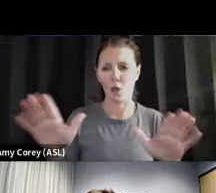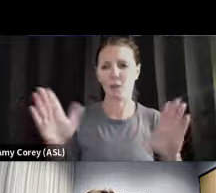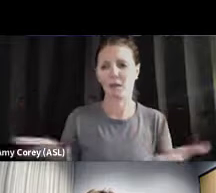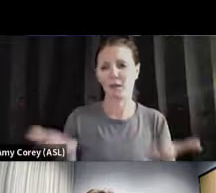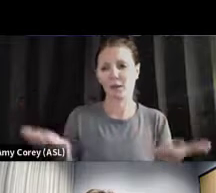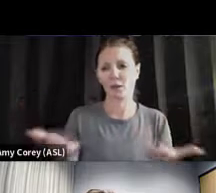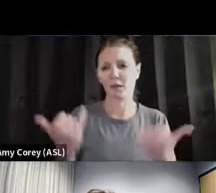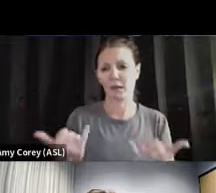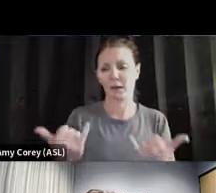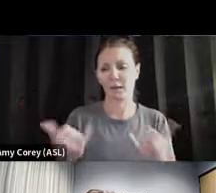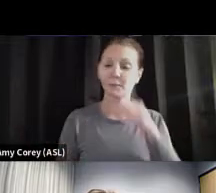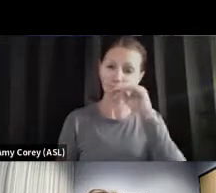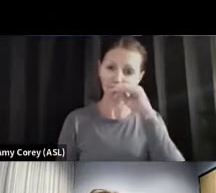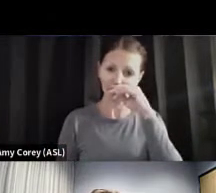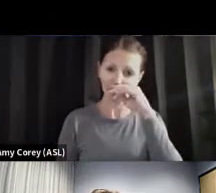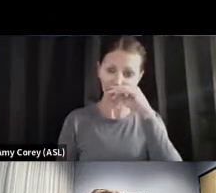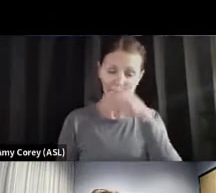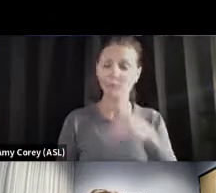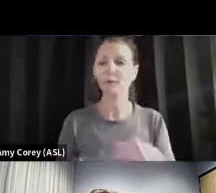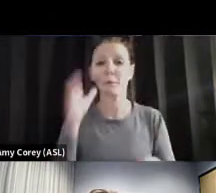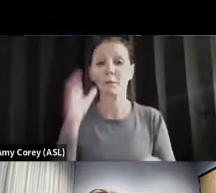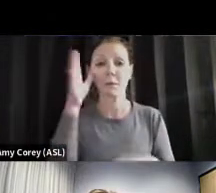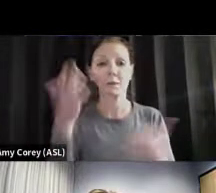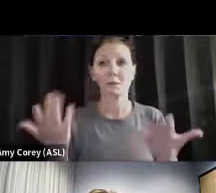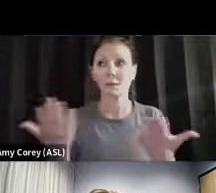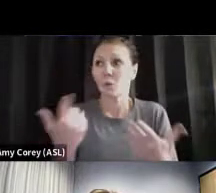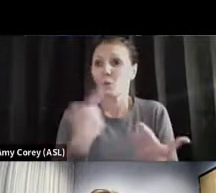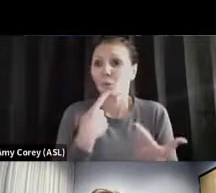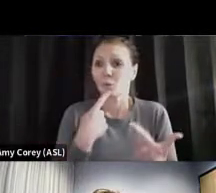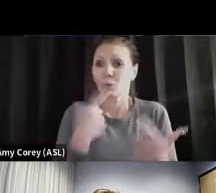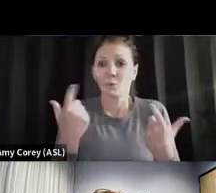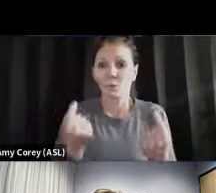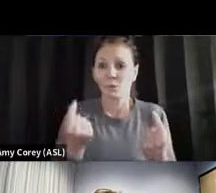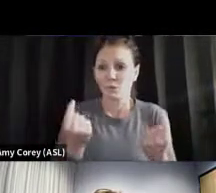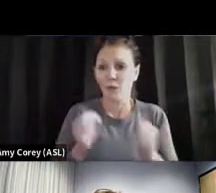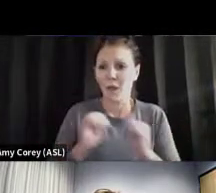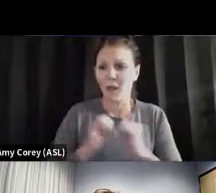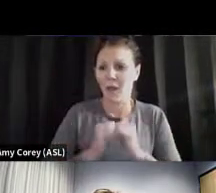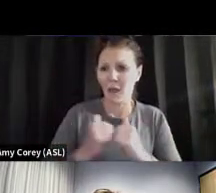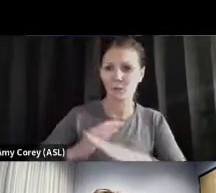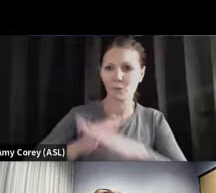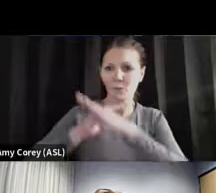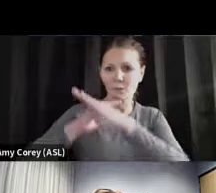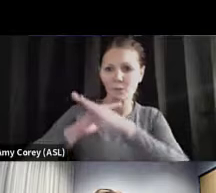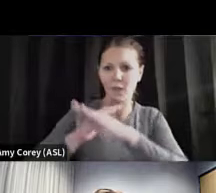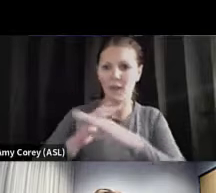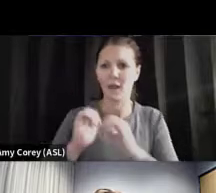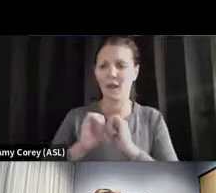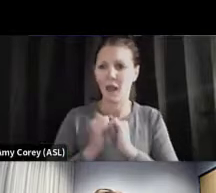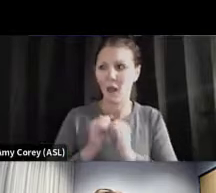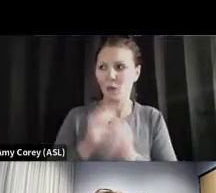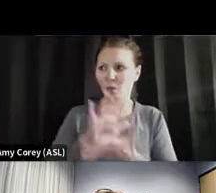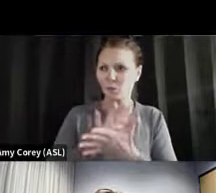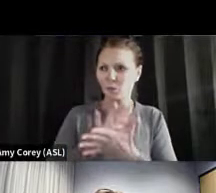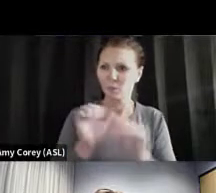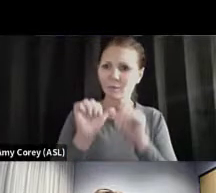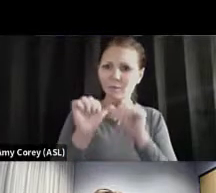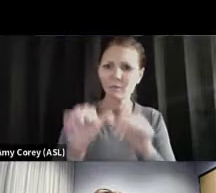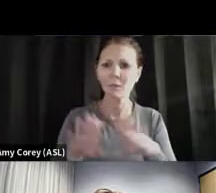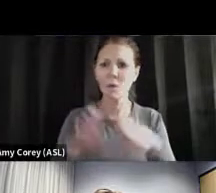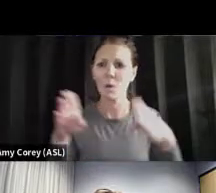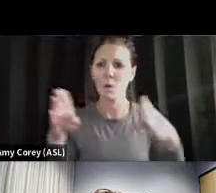So what can you do? Parents are asking, what do we do about Omicron? What can we, how we can fend off? How are going to be able to get our schools open, etc.? Well,